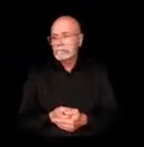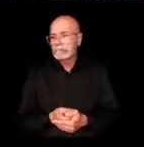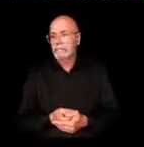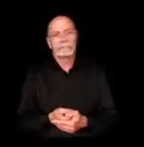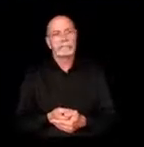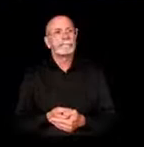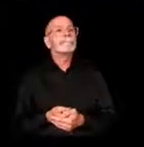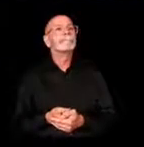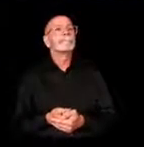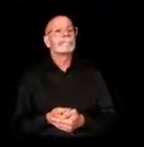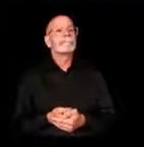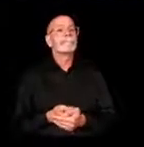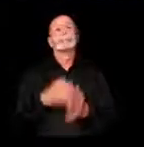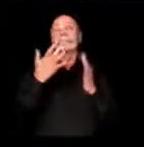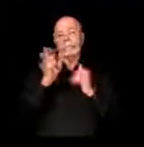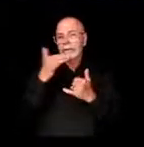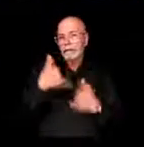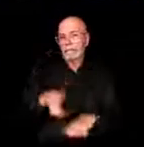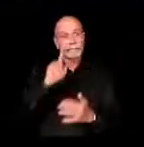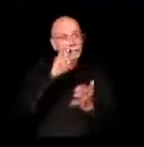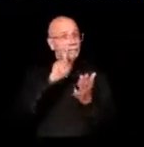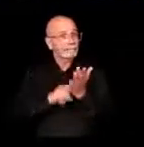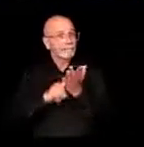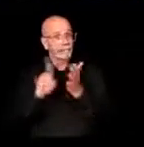under investigation since the spring of 2022.